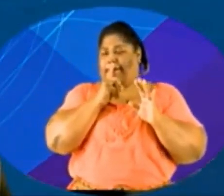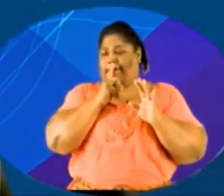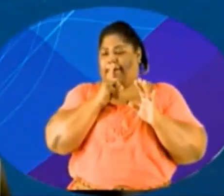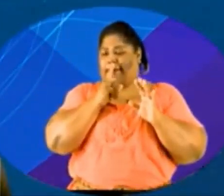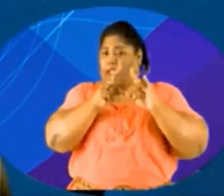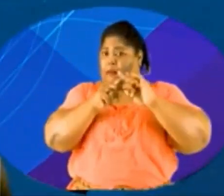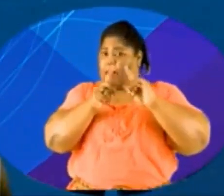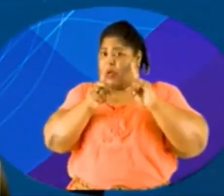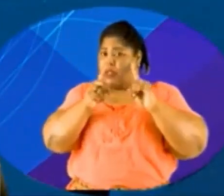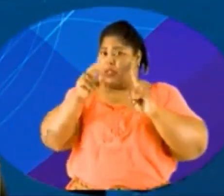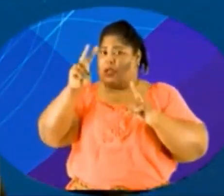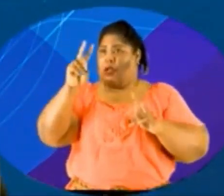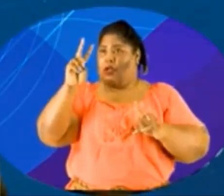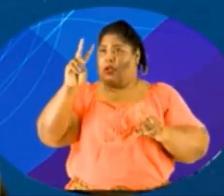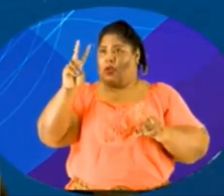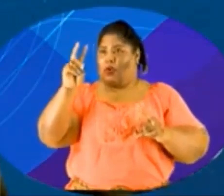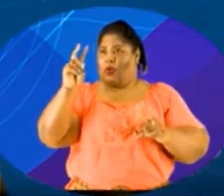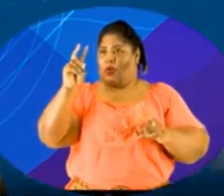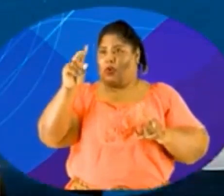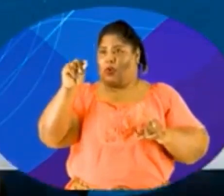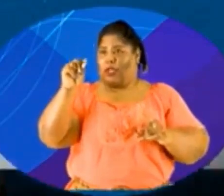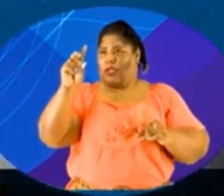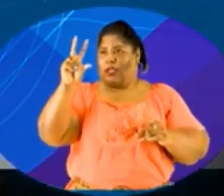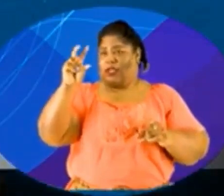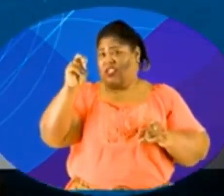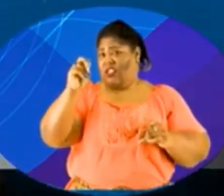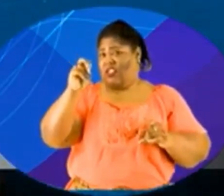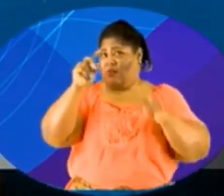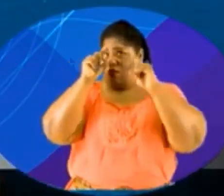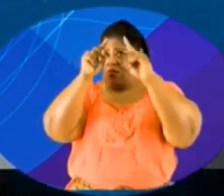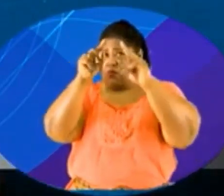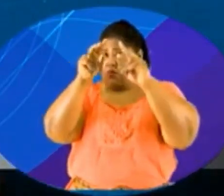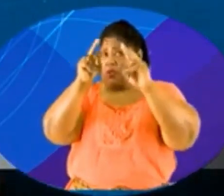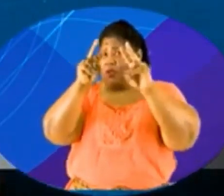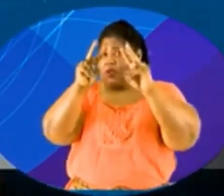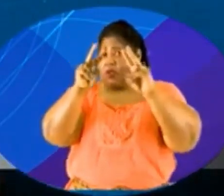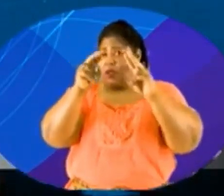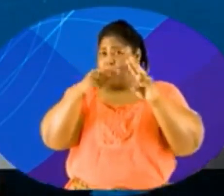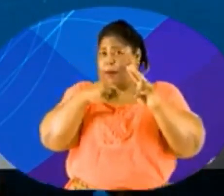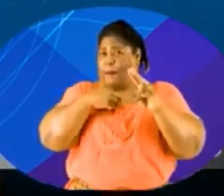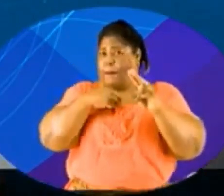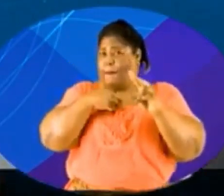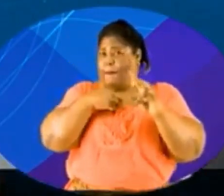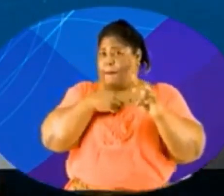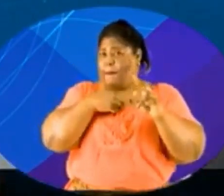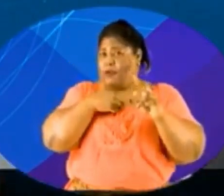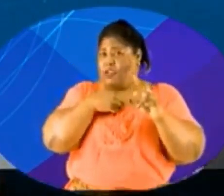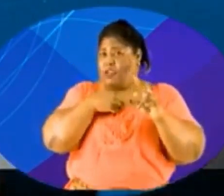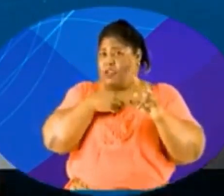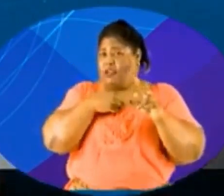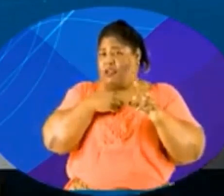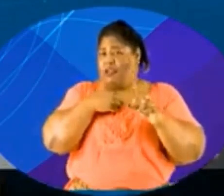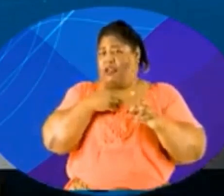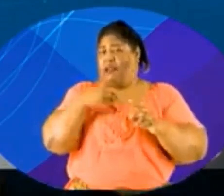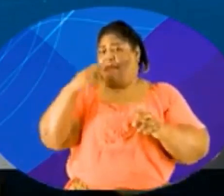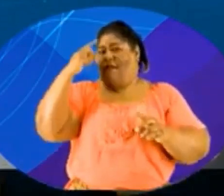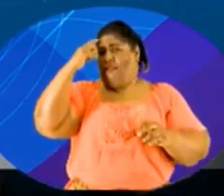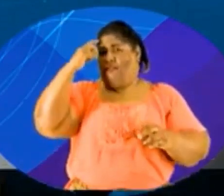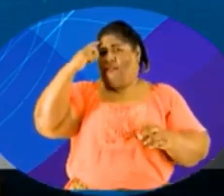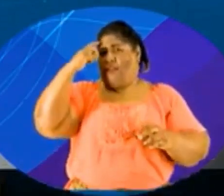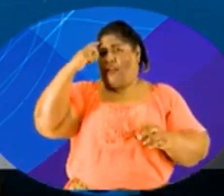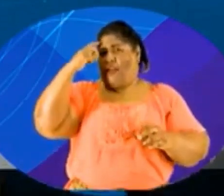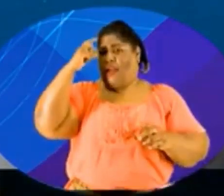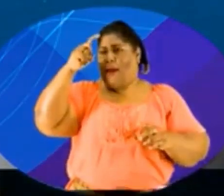and what i have to say is to the vision 2030 you have to have